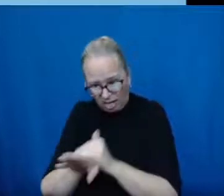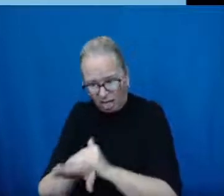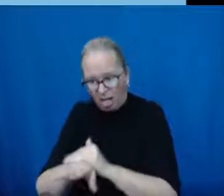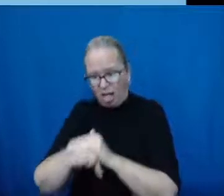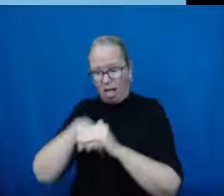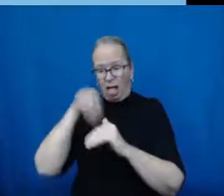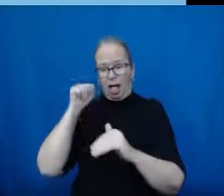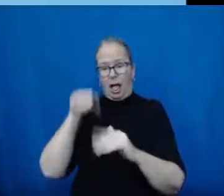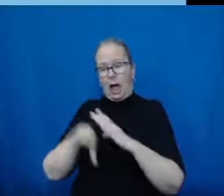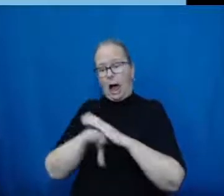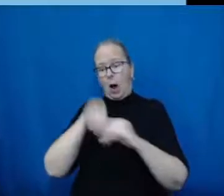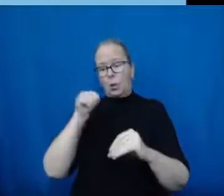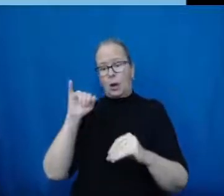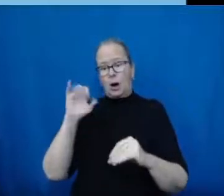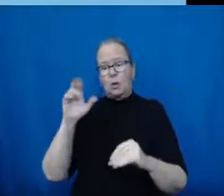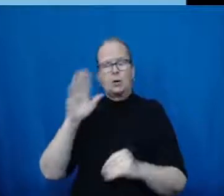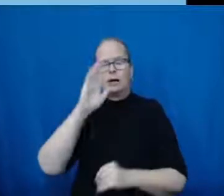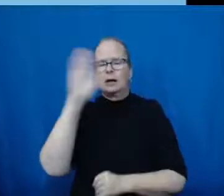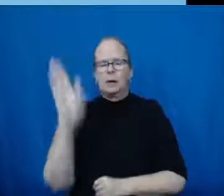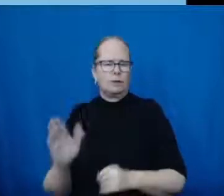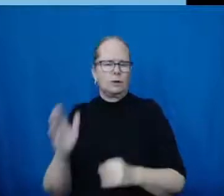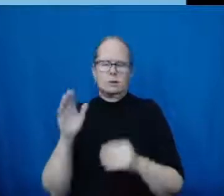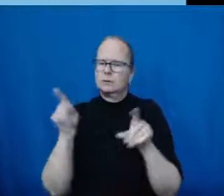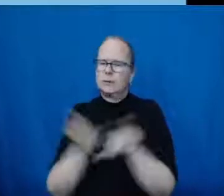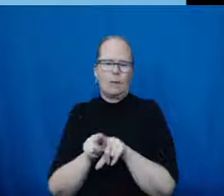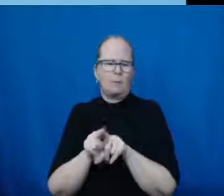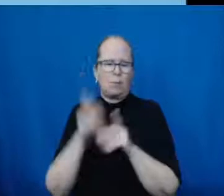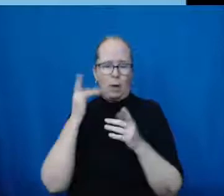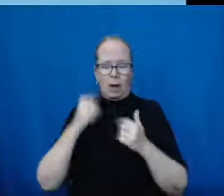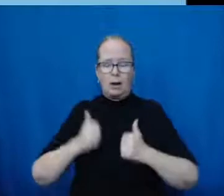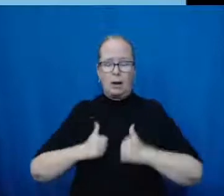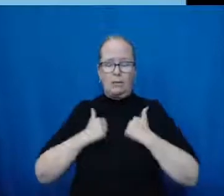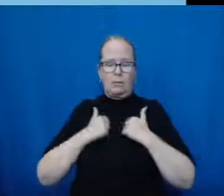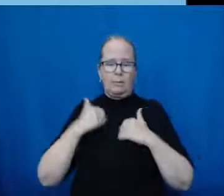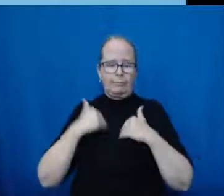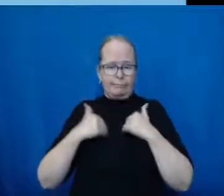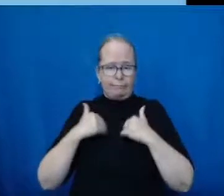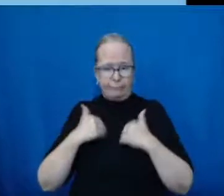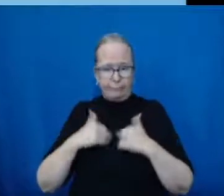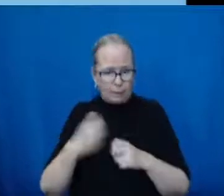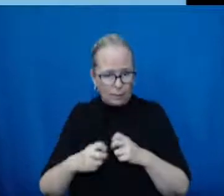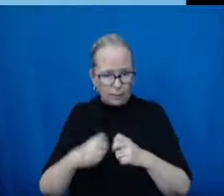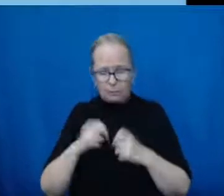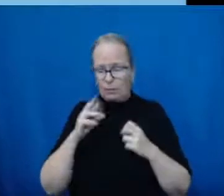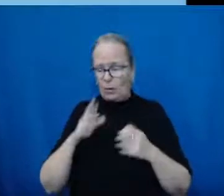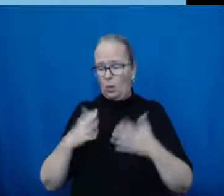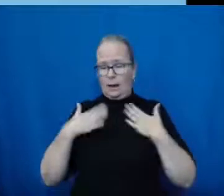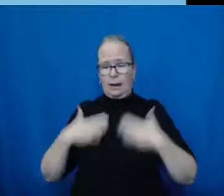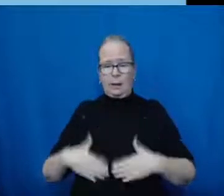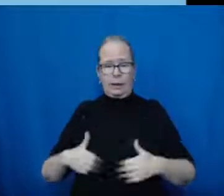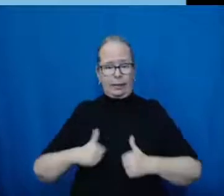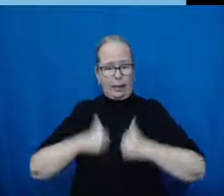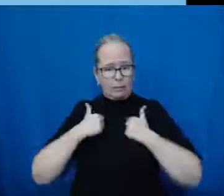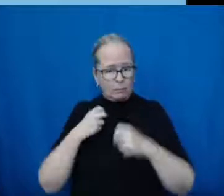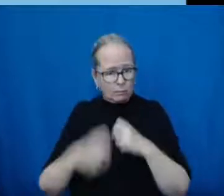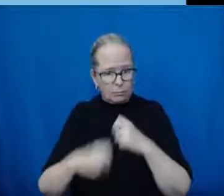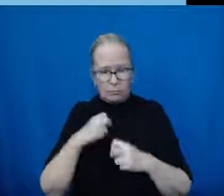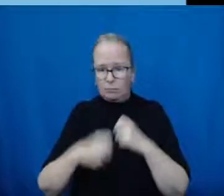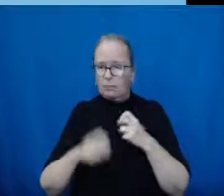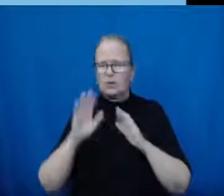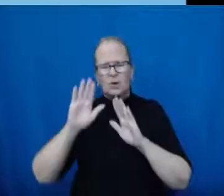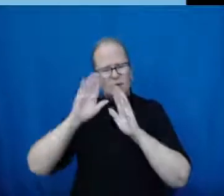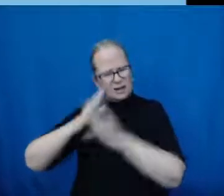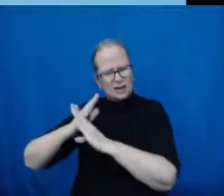life. We want to keep people out of ICU. And so I just wanted to start also by saying we receive a lot of questions